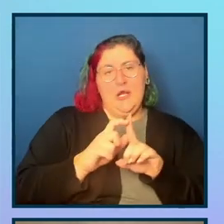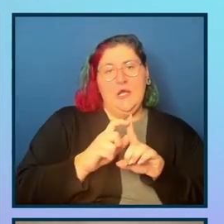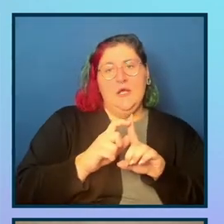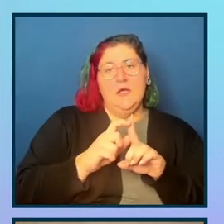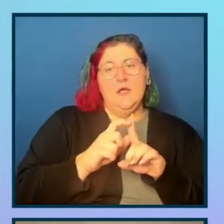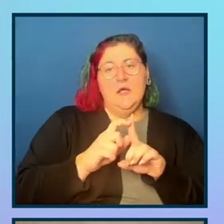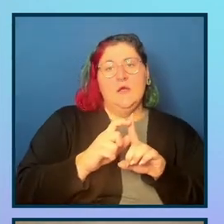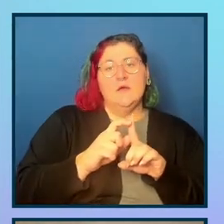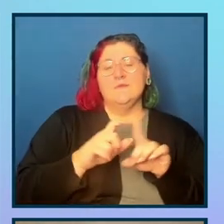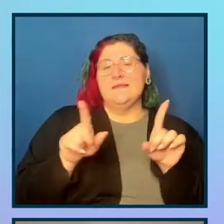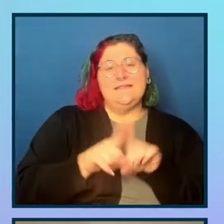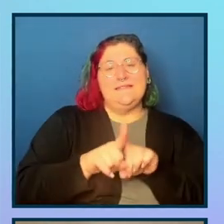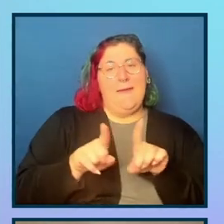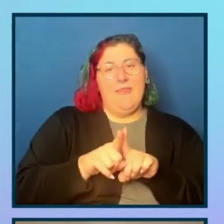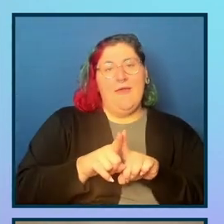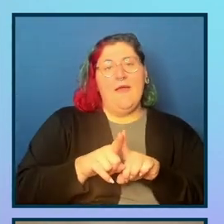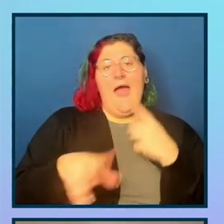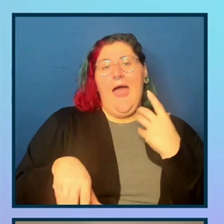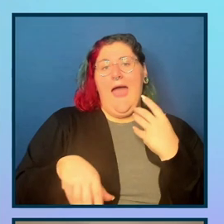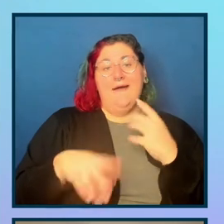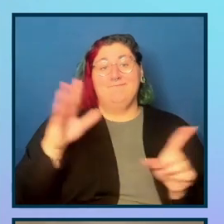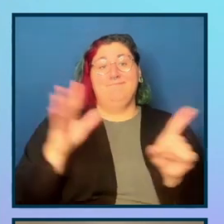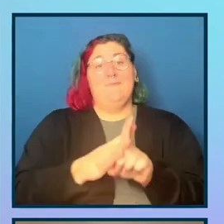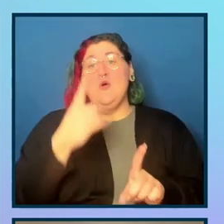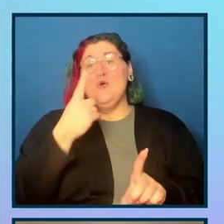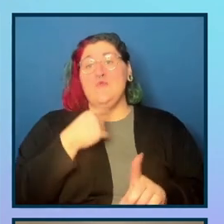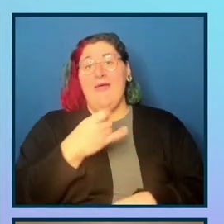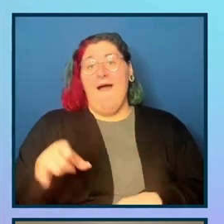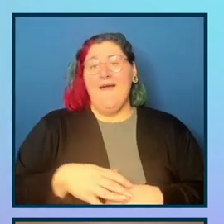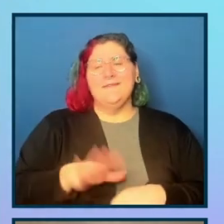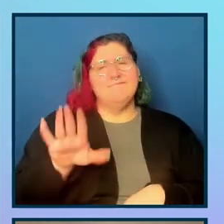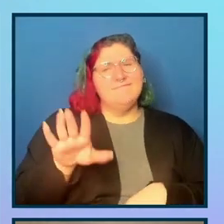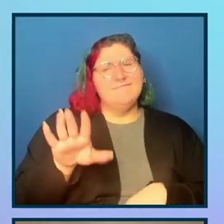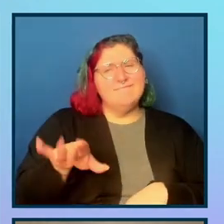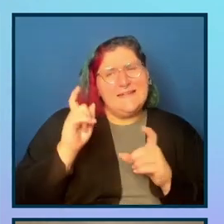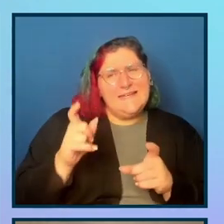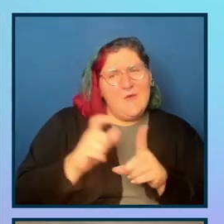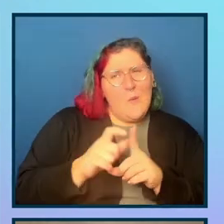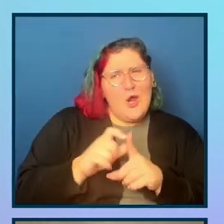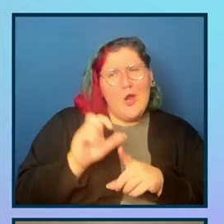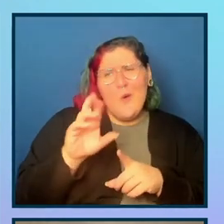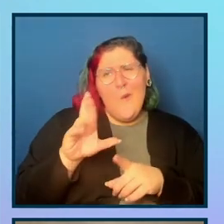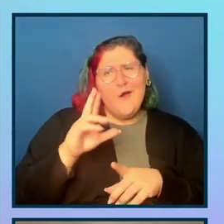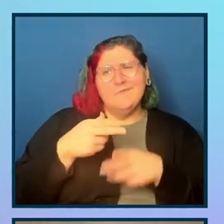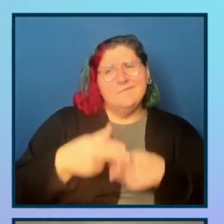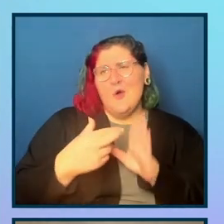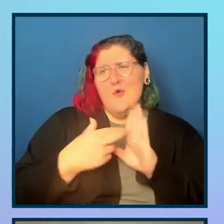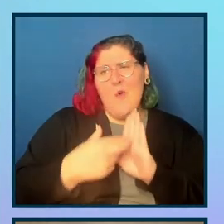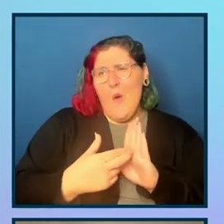So same thing, I had a squiggly line that says, hey, you need to either give it an alt or a role of none or presentation.